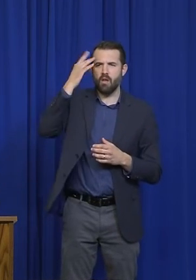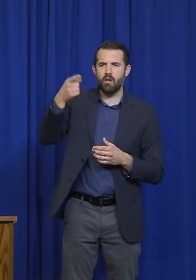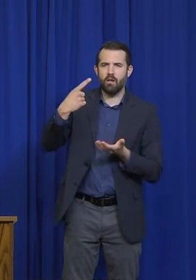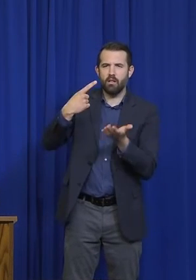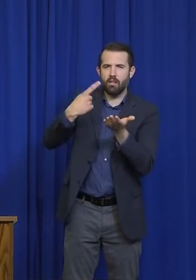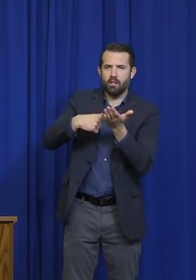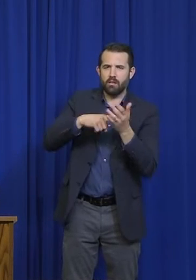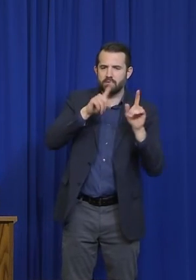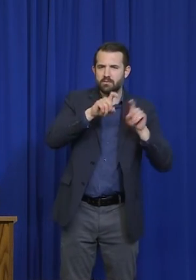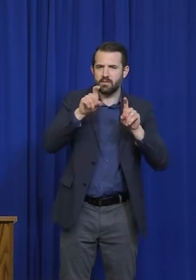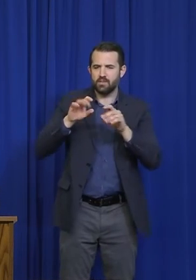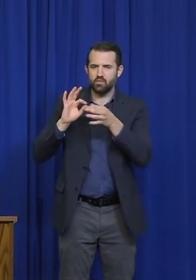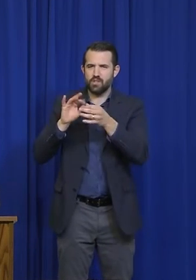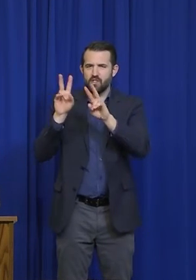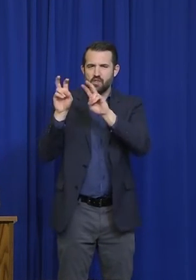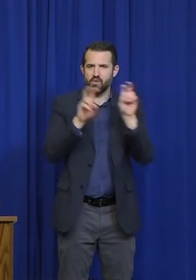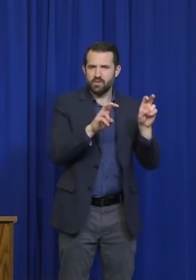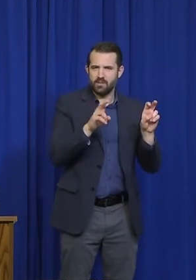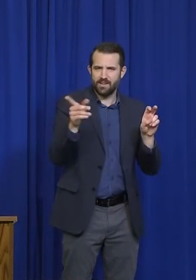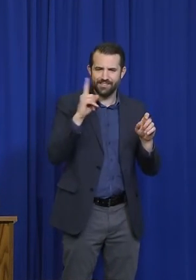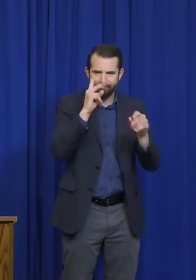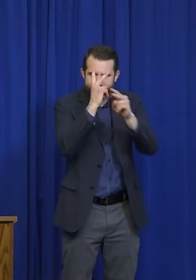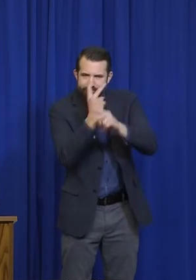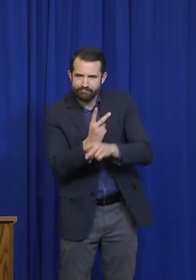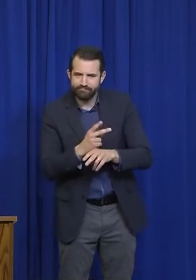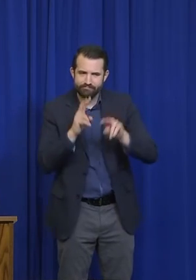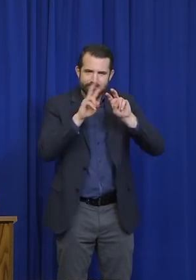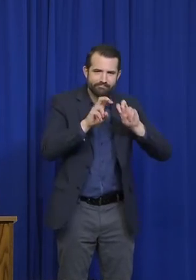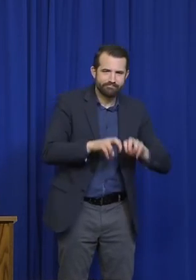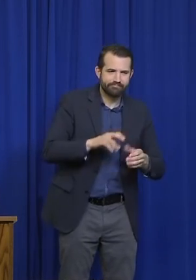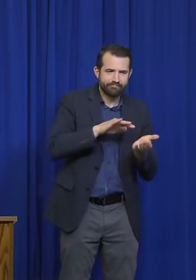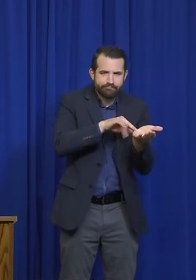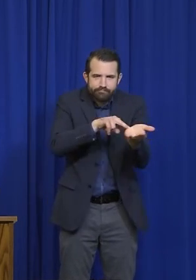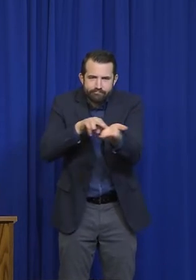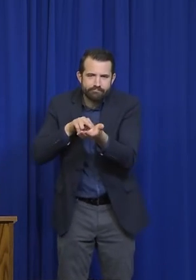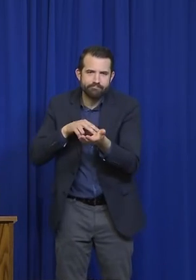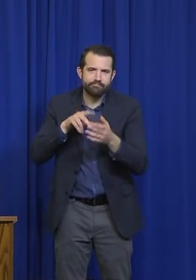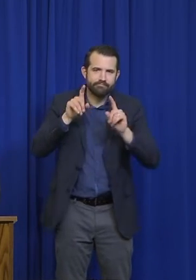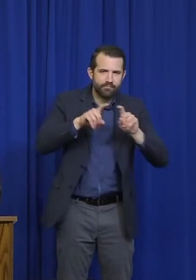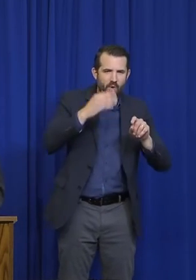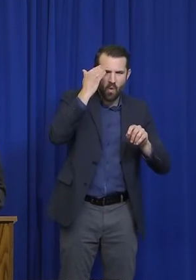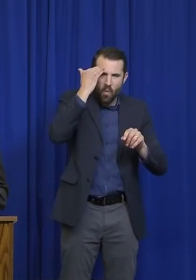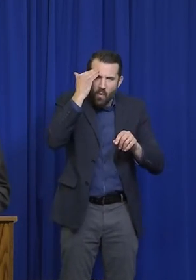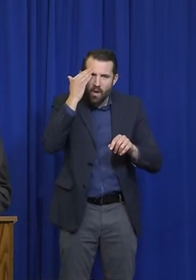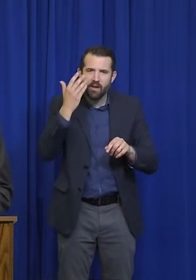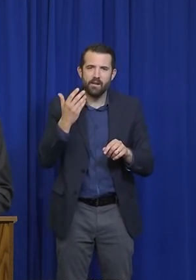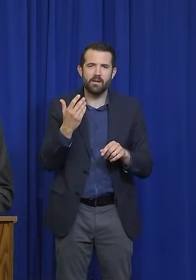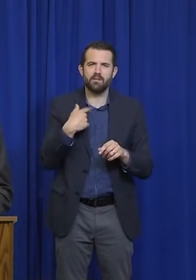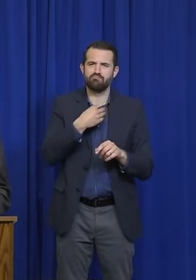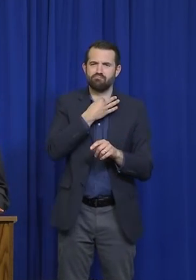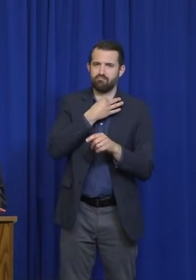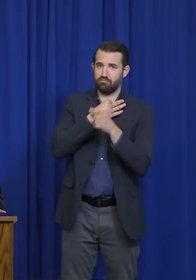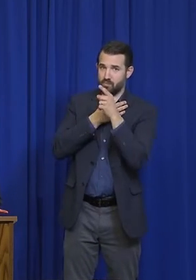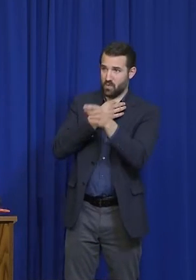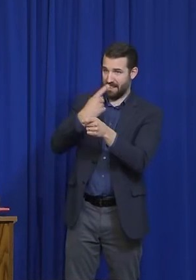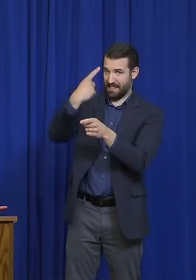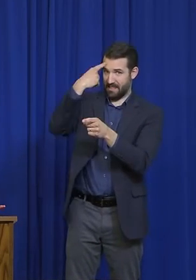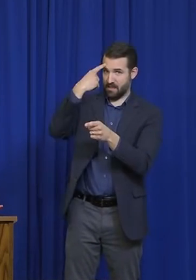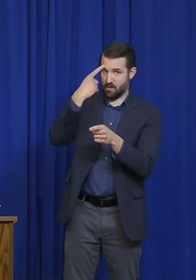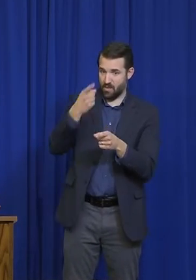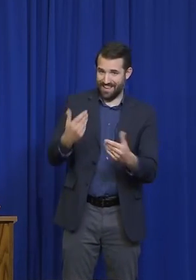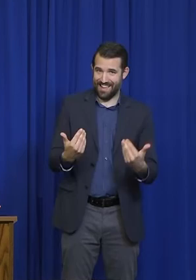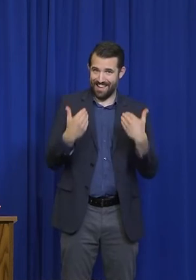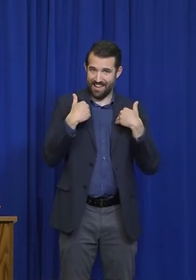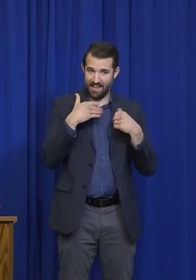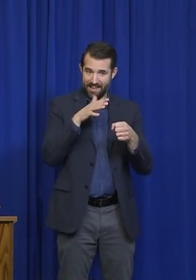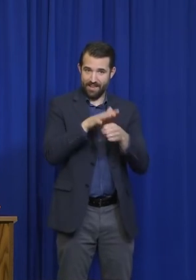a big metric that you guys are considering. I mean, I guess I'm trying to boil down. Do you feel like you have enough capacity to do what you need to do